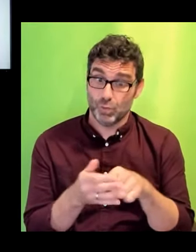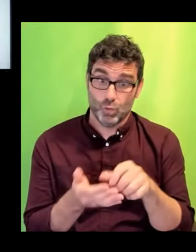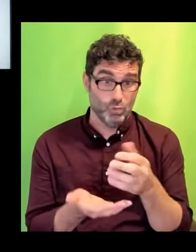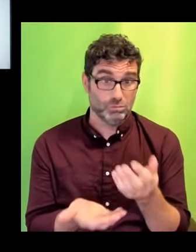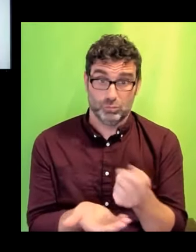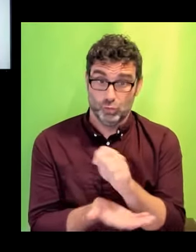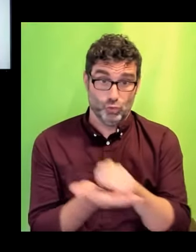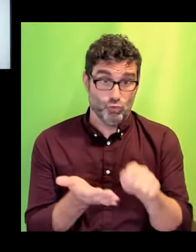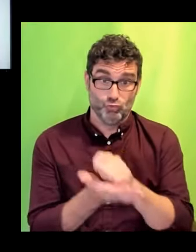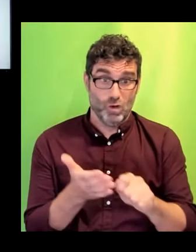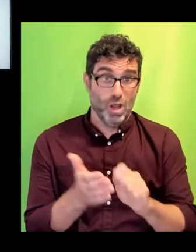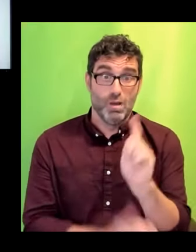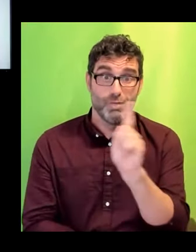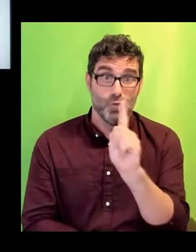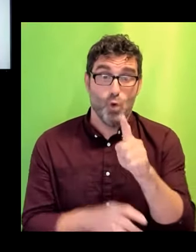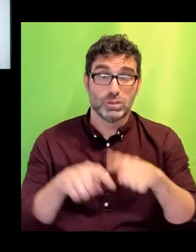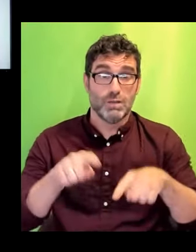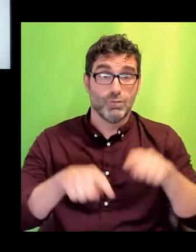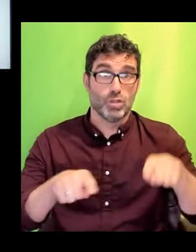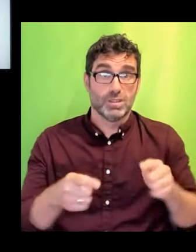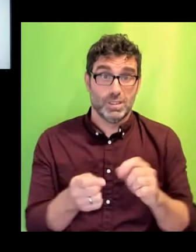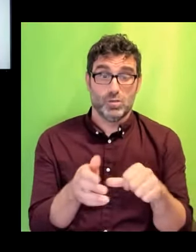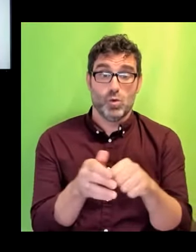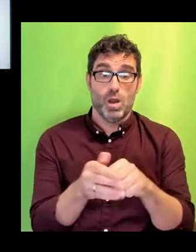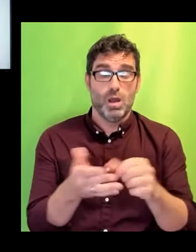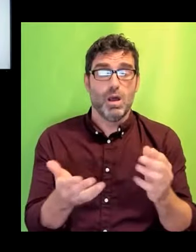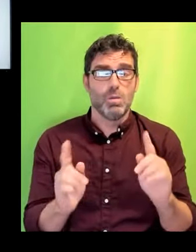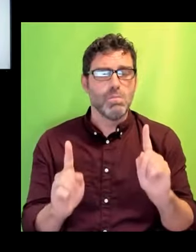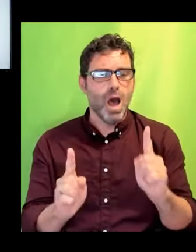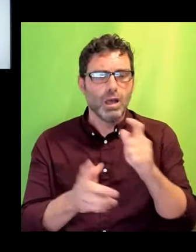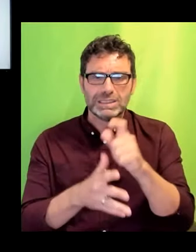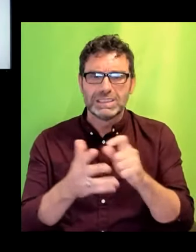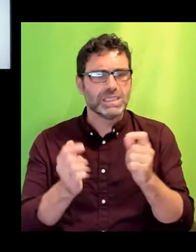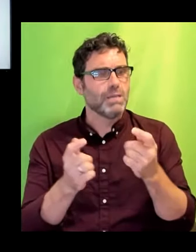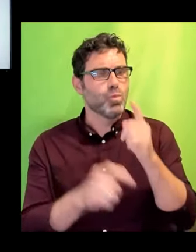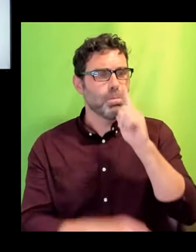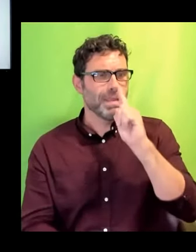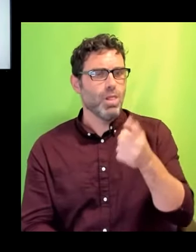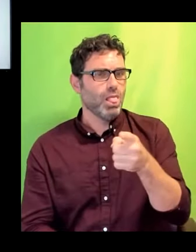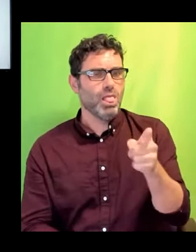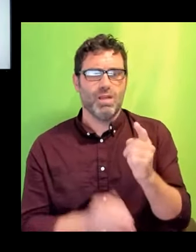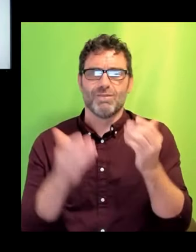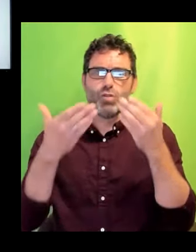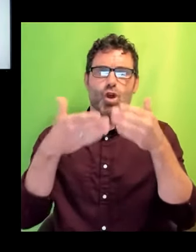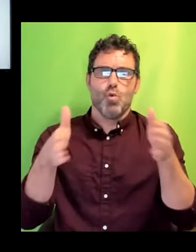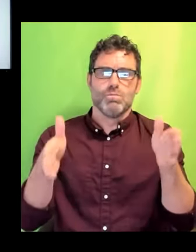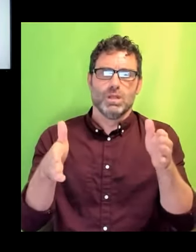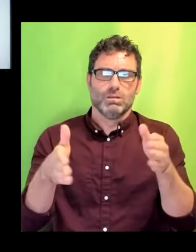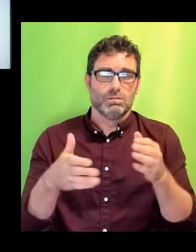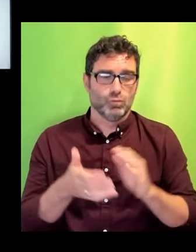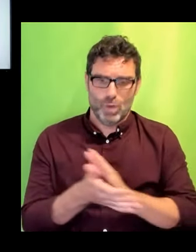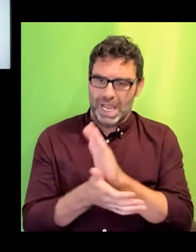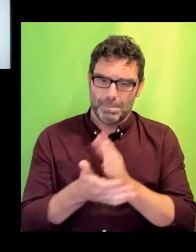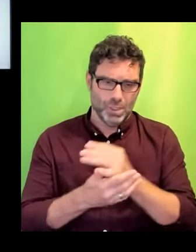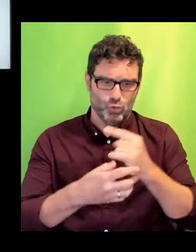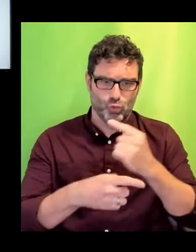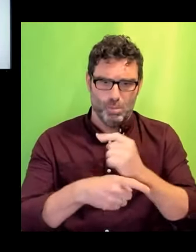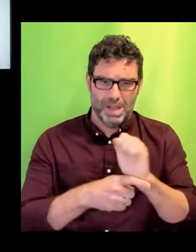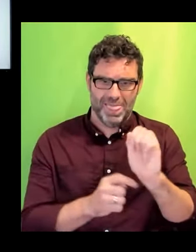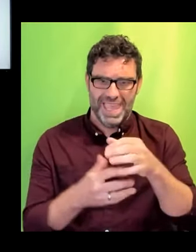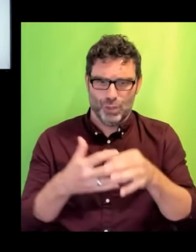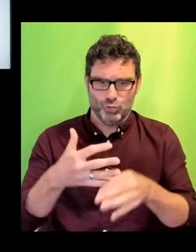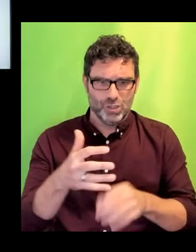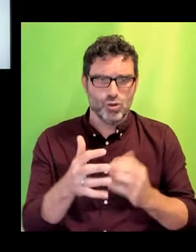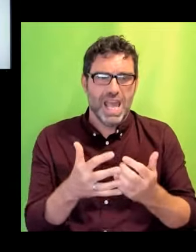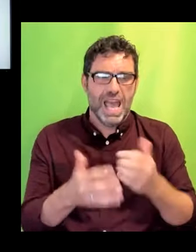in my experience, disabled people are very open and very willing to talk about what their condition means and how it might impact the writing process. Don't be